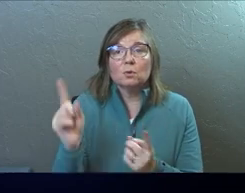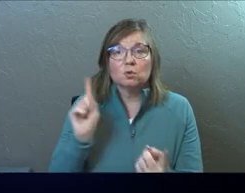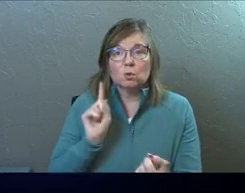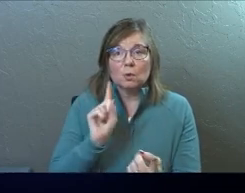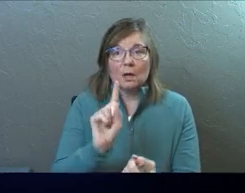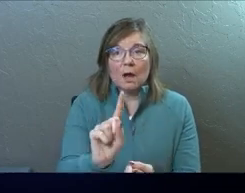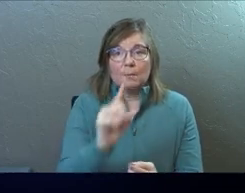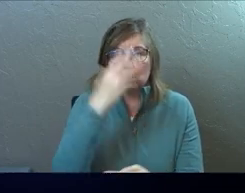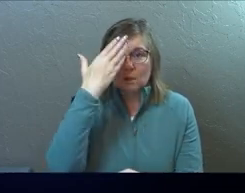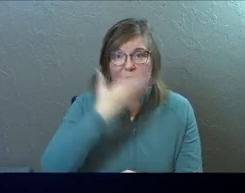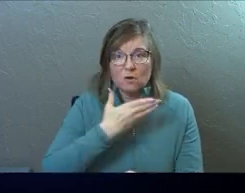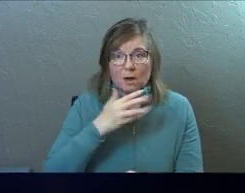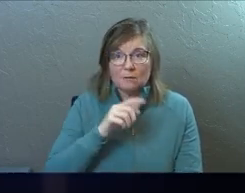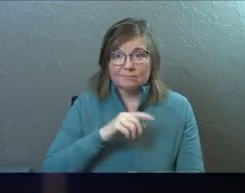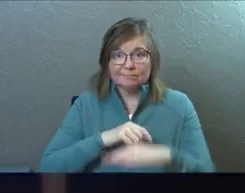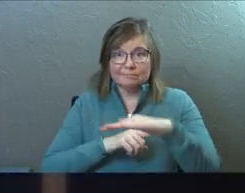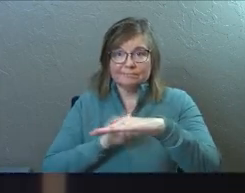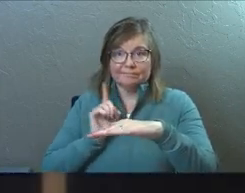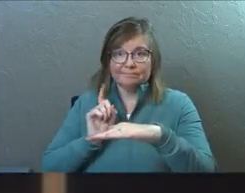come to the front.